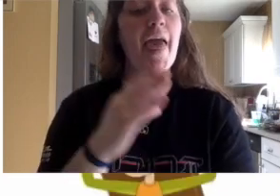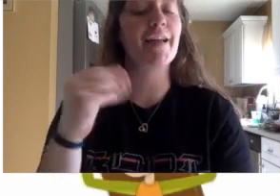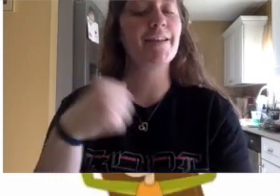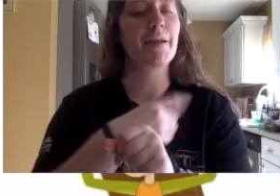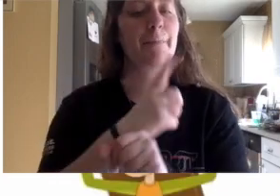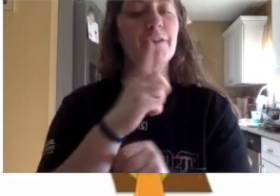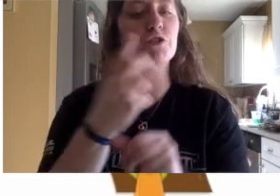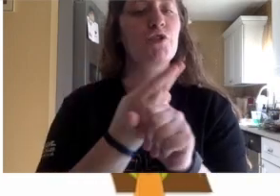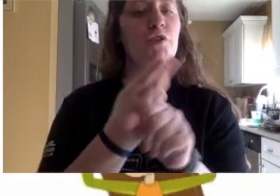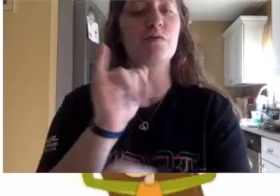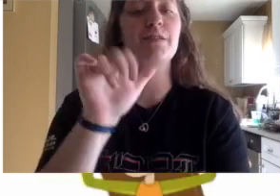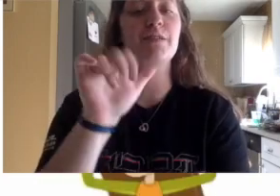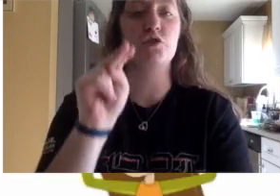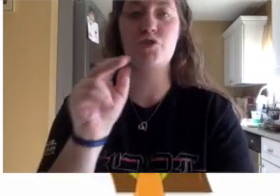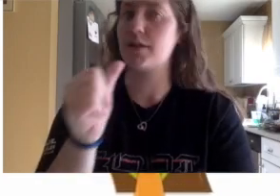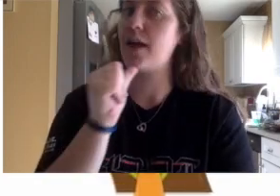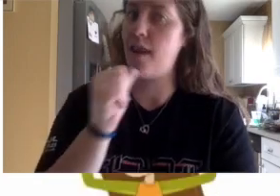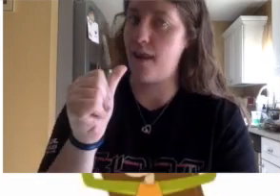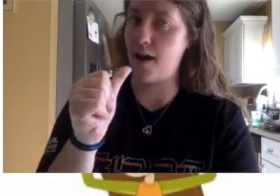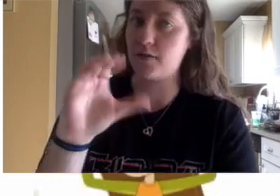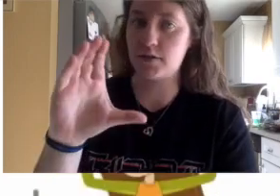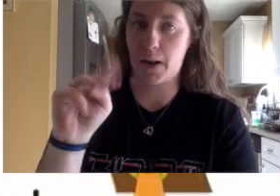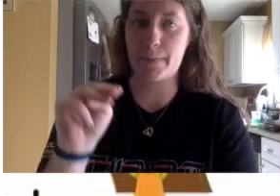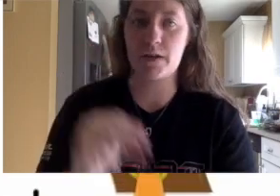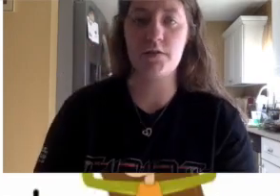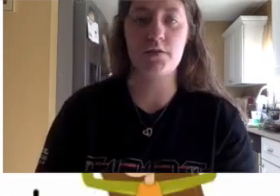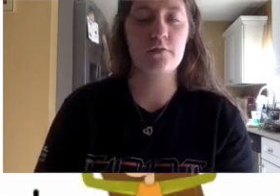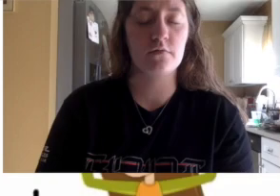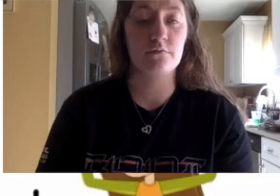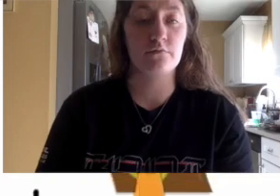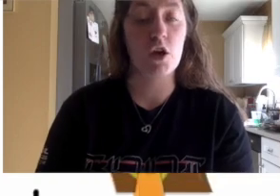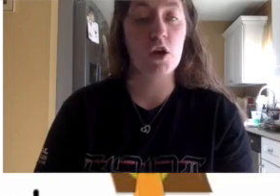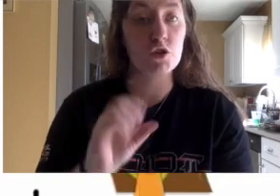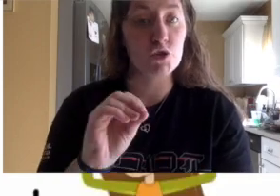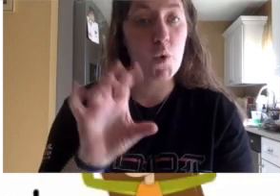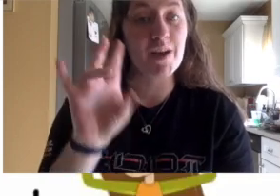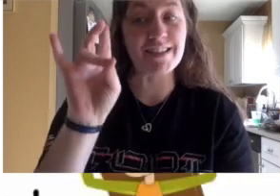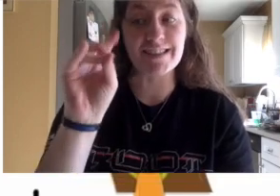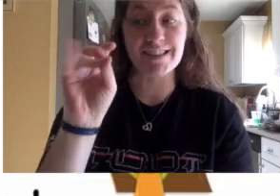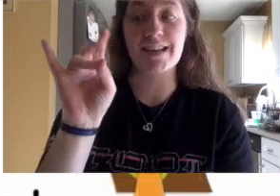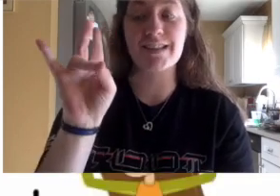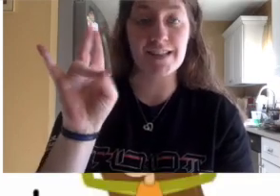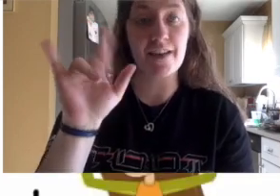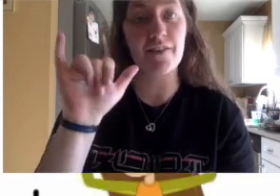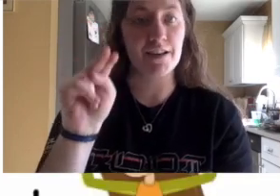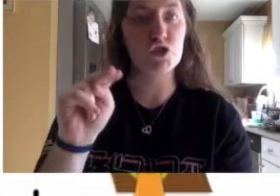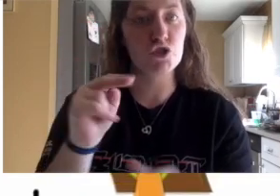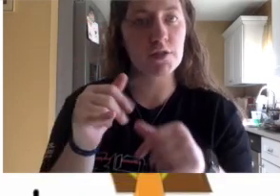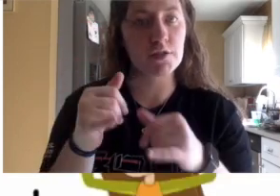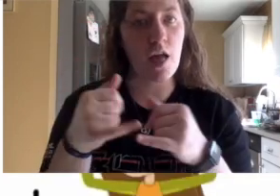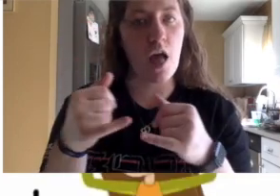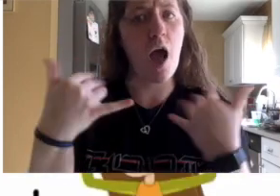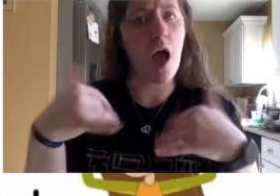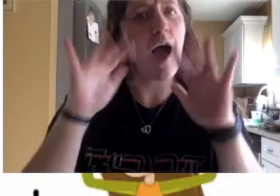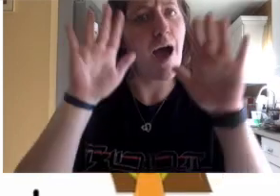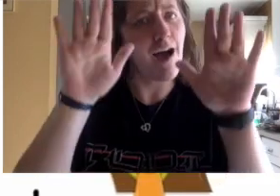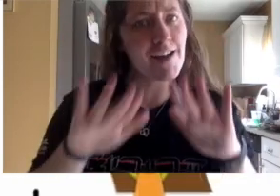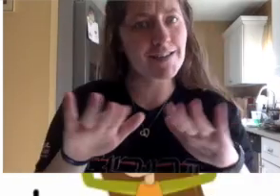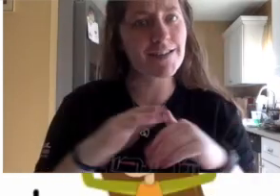that I was using inches and not centimeters. So the pencil is 7 inches long. Awesome!